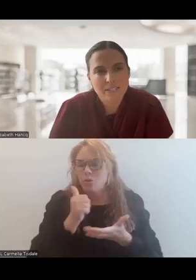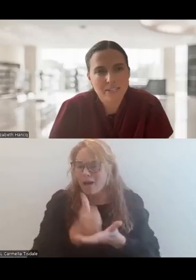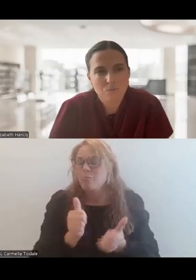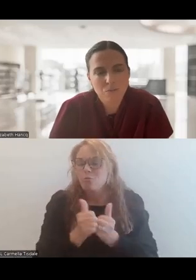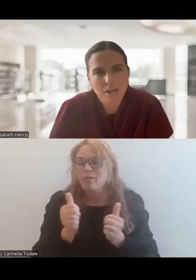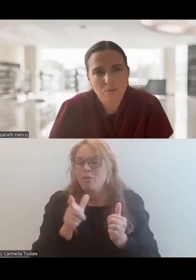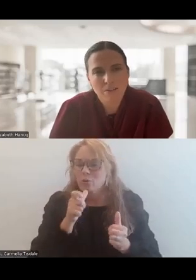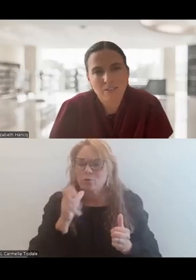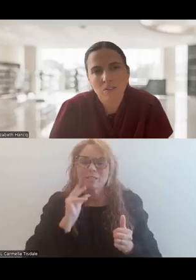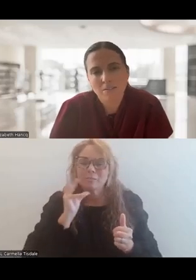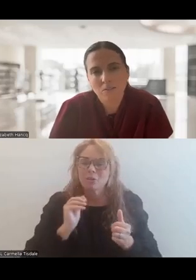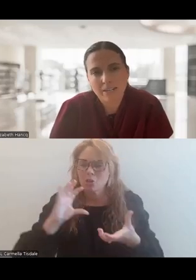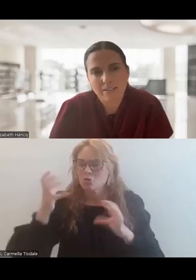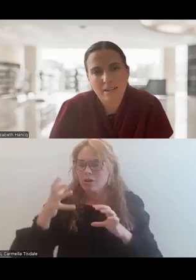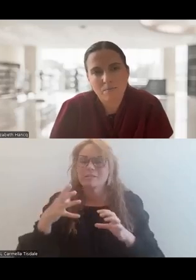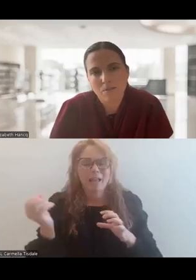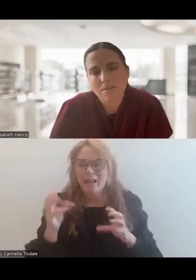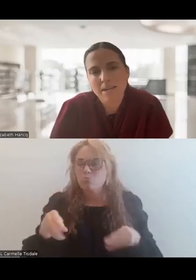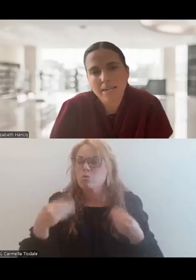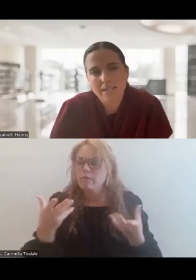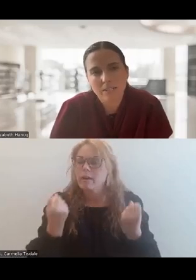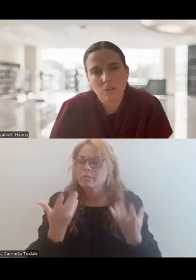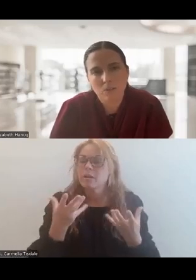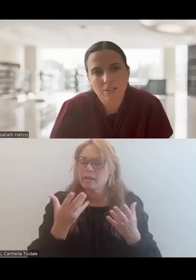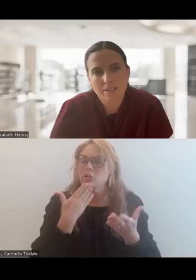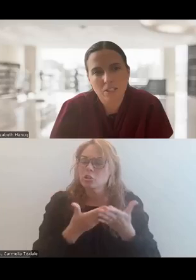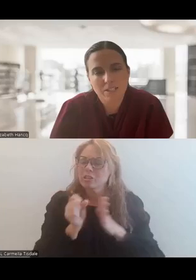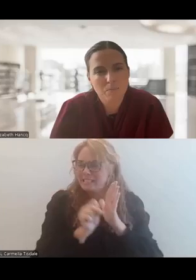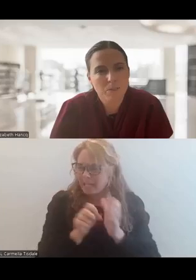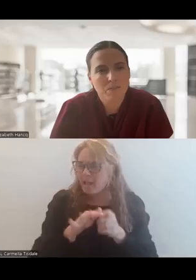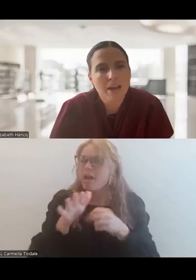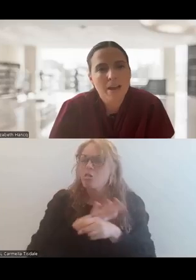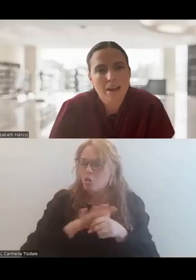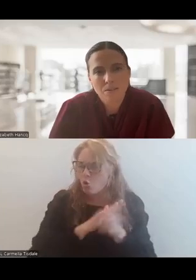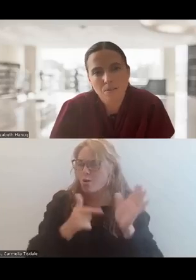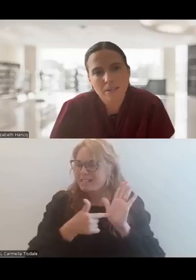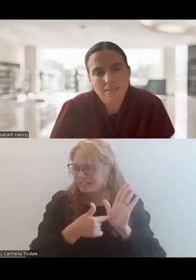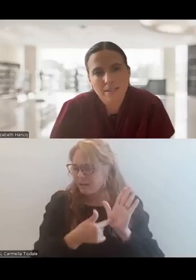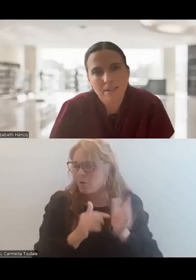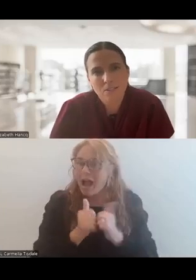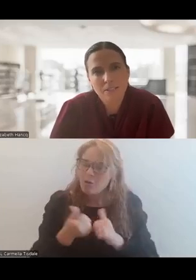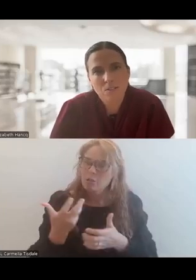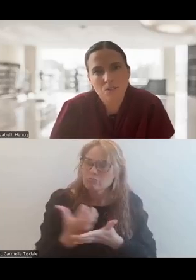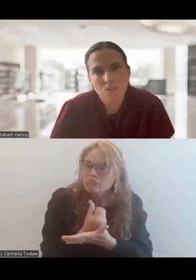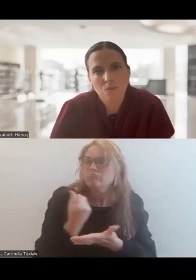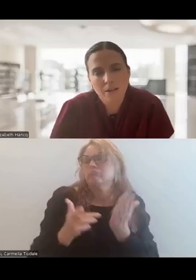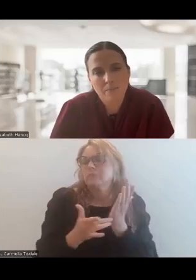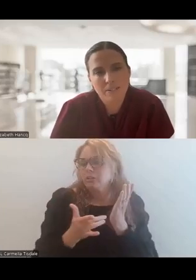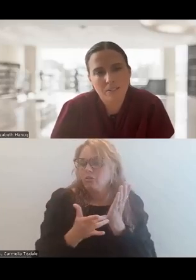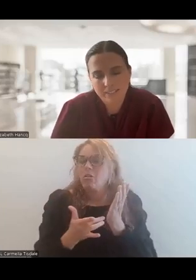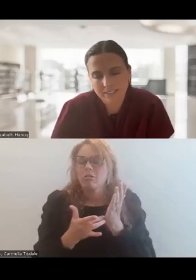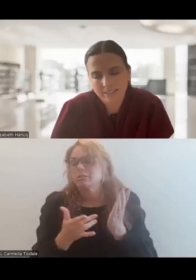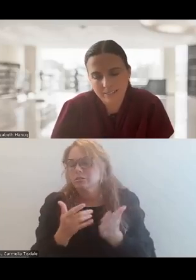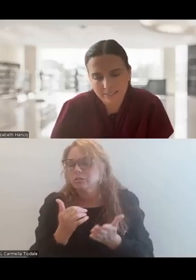shown on the screen here, provides a lot of great both state and local jurisdiction examples of how to utilize technology to